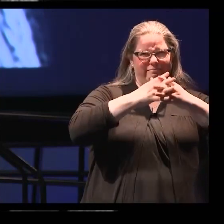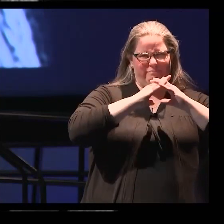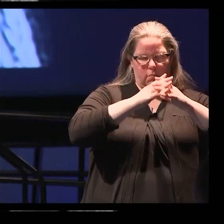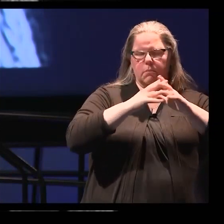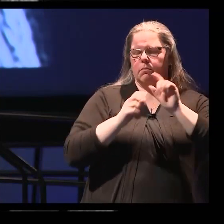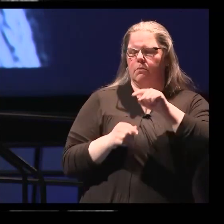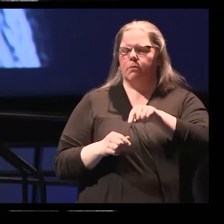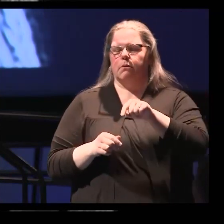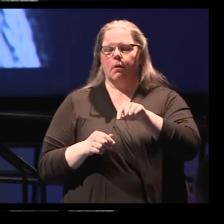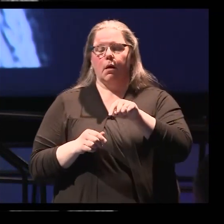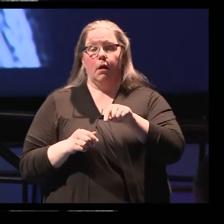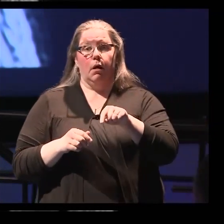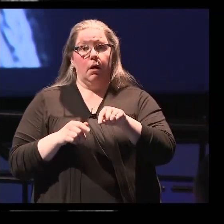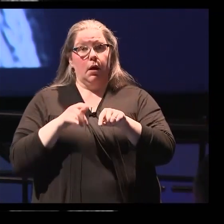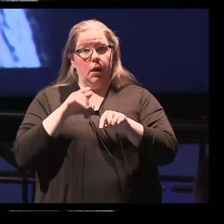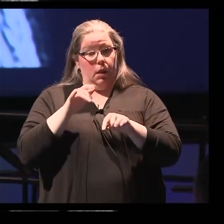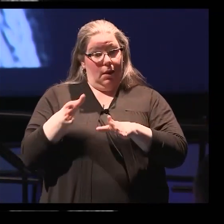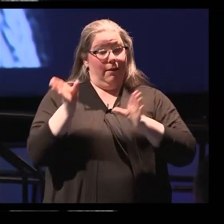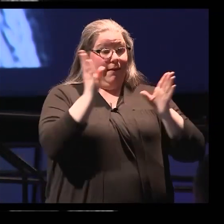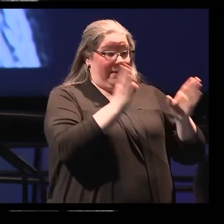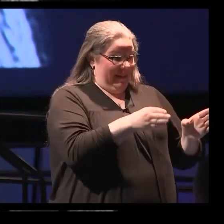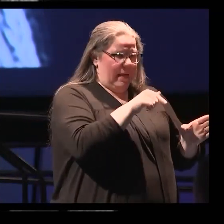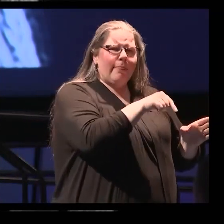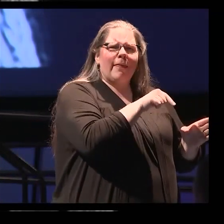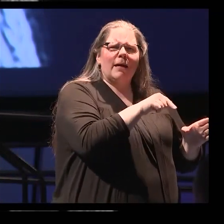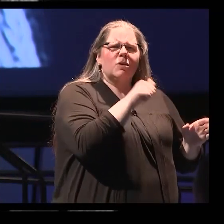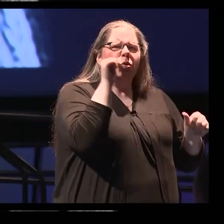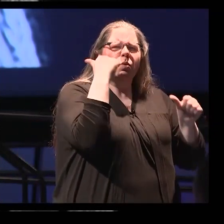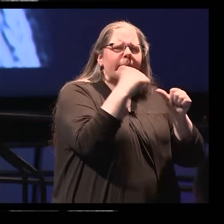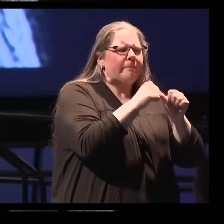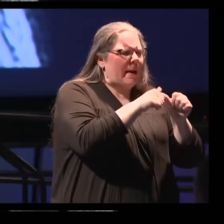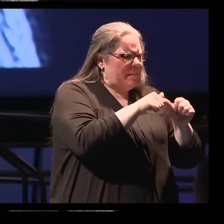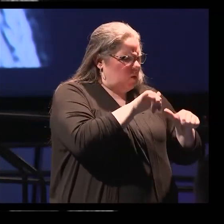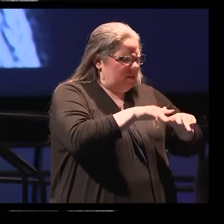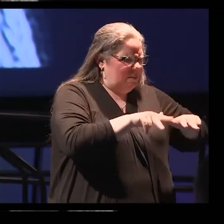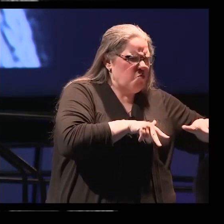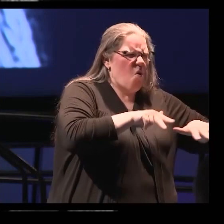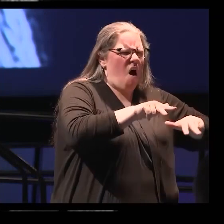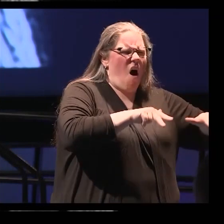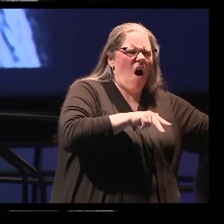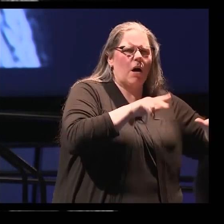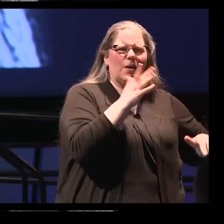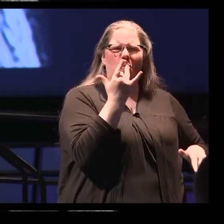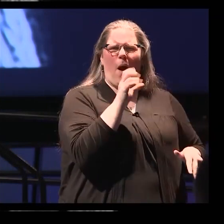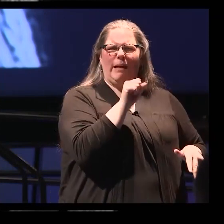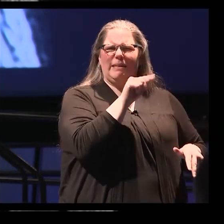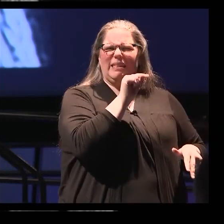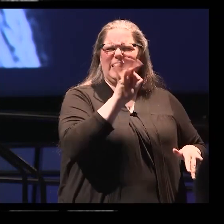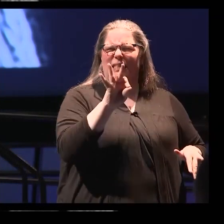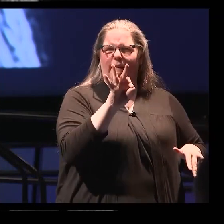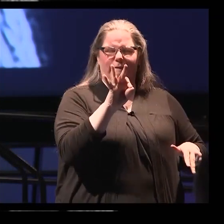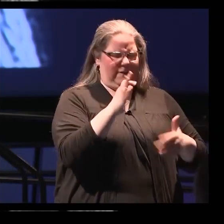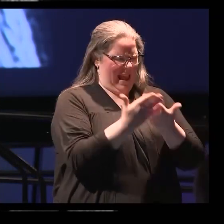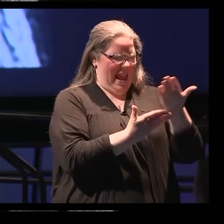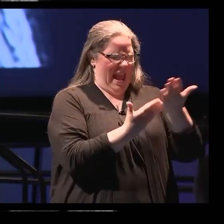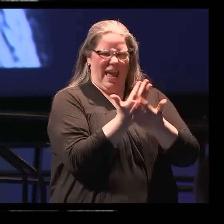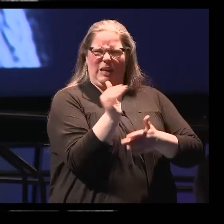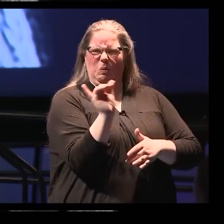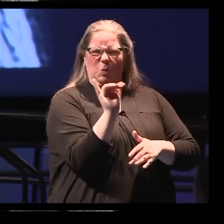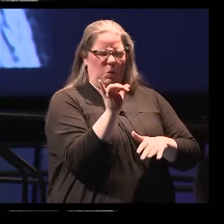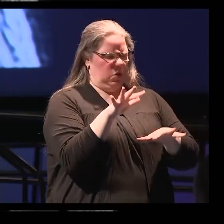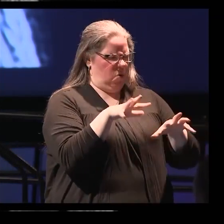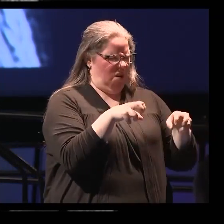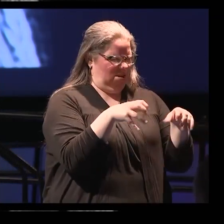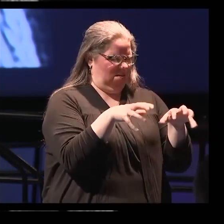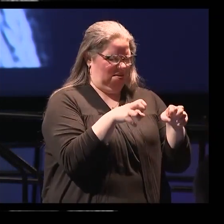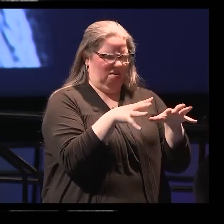difficulty with walking due to stiffness in the legs and coordination difficulties. His hands also have problems with dexterity